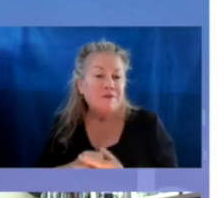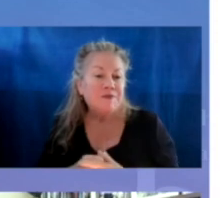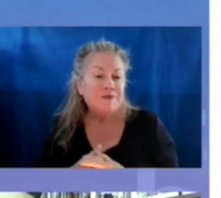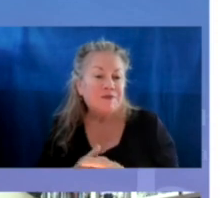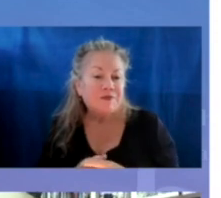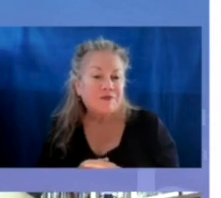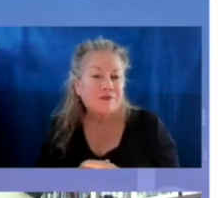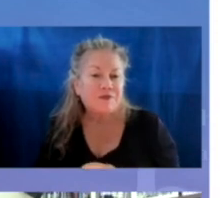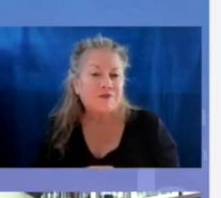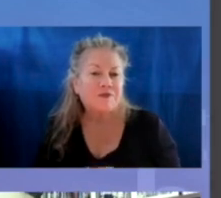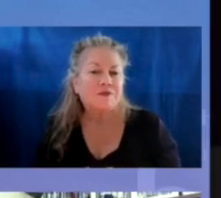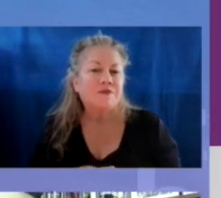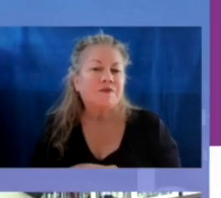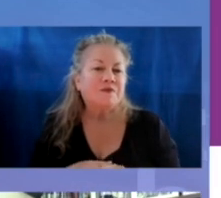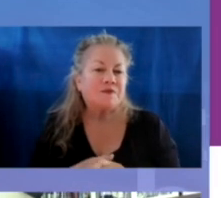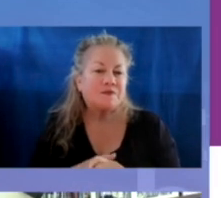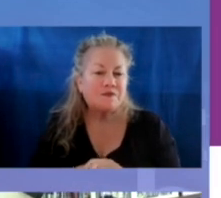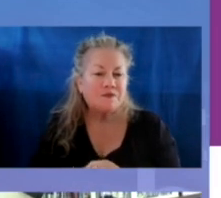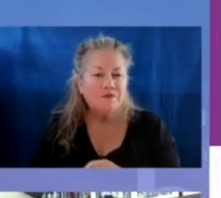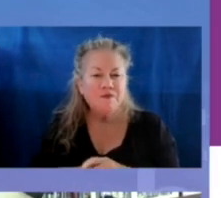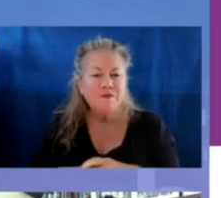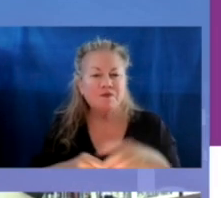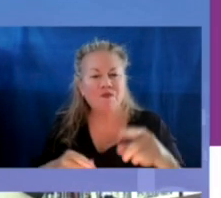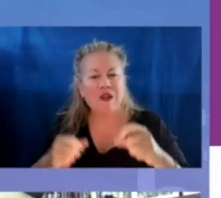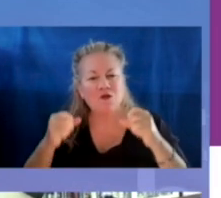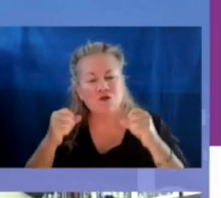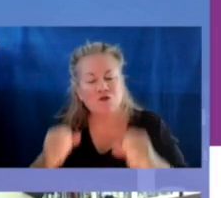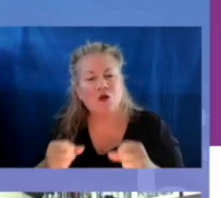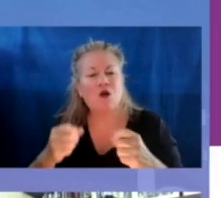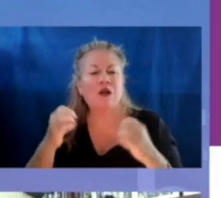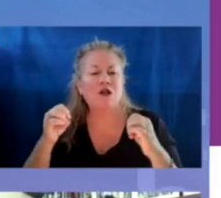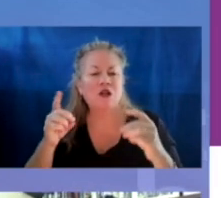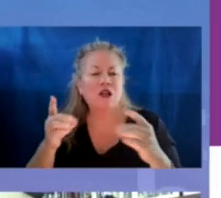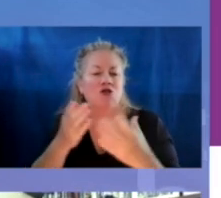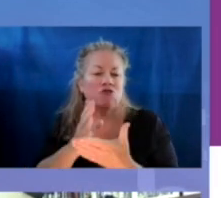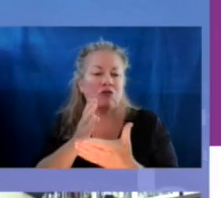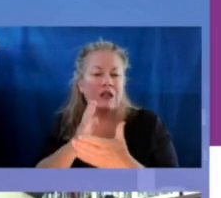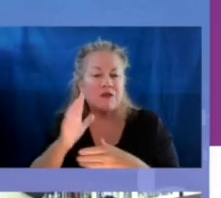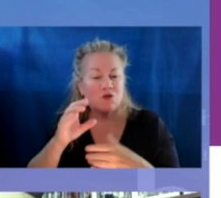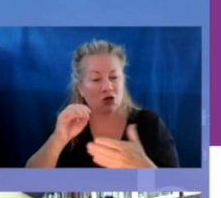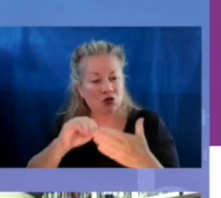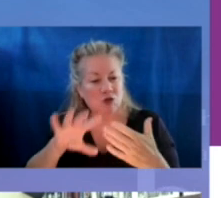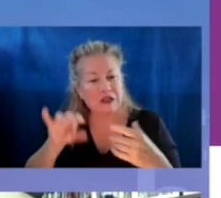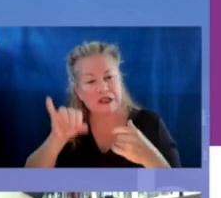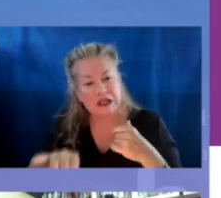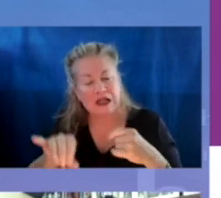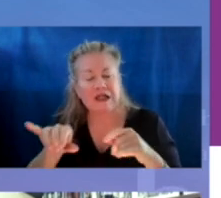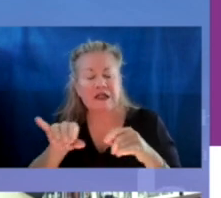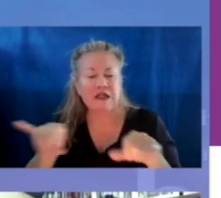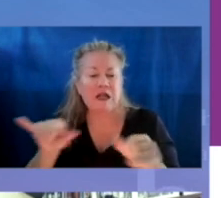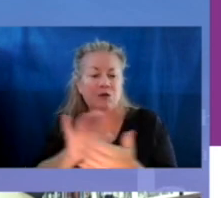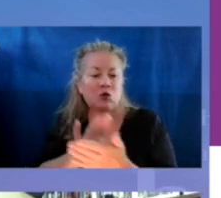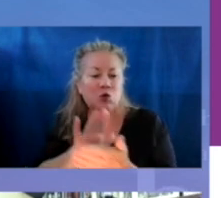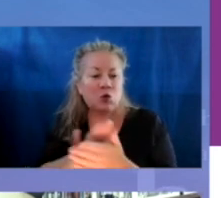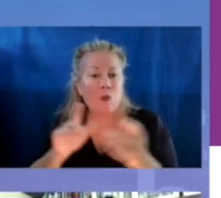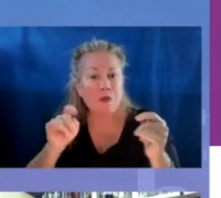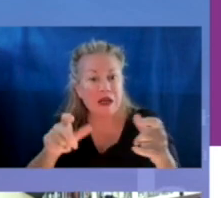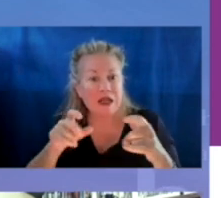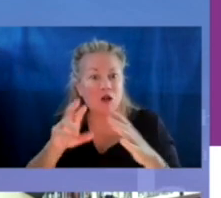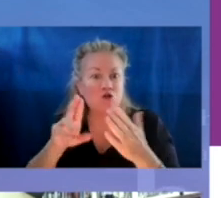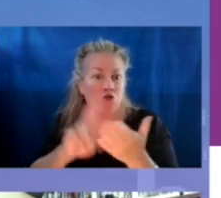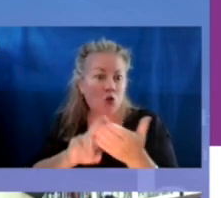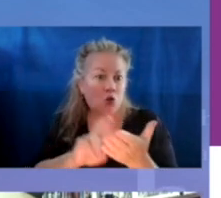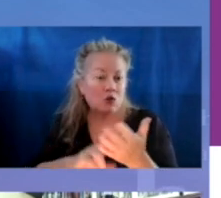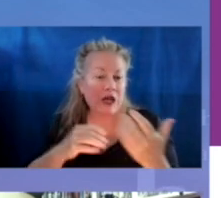the McKinney-Vento Act. The McKinney-Vento Act providing strong educational rights under federal law for these students to stay in the same school, be immediately